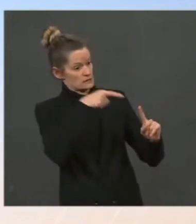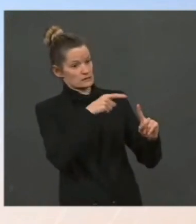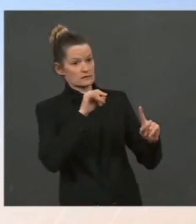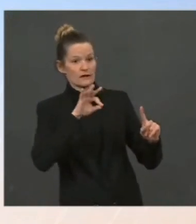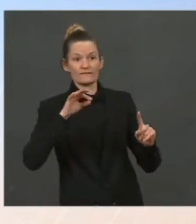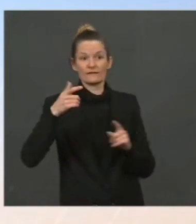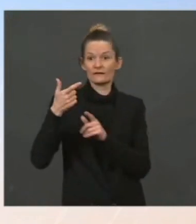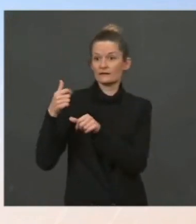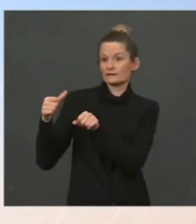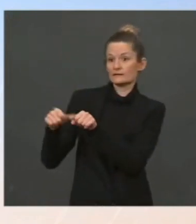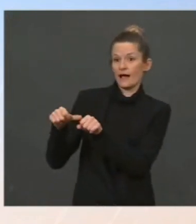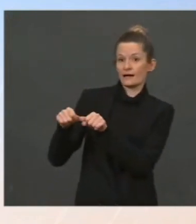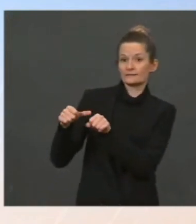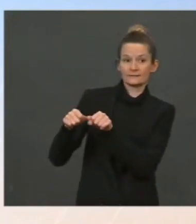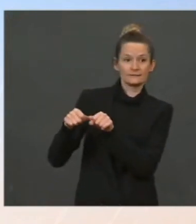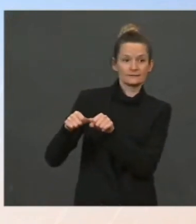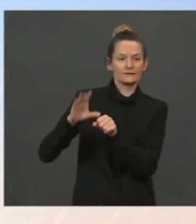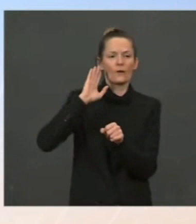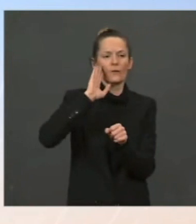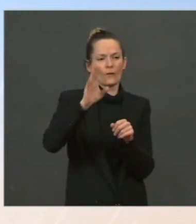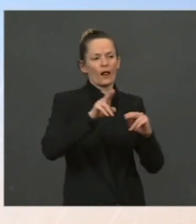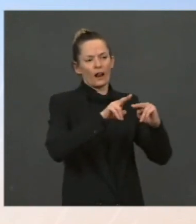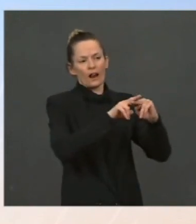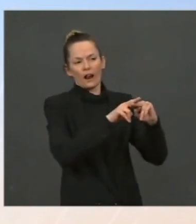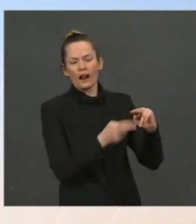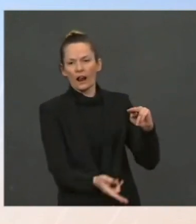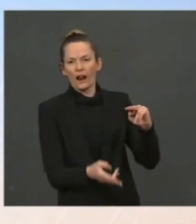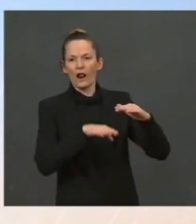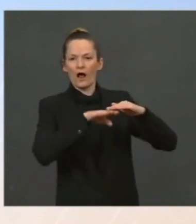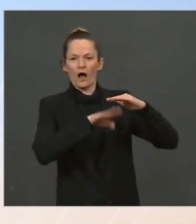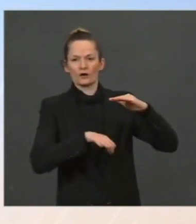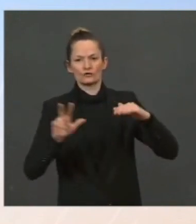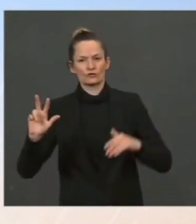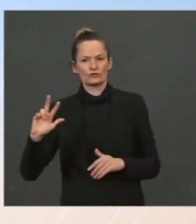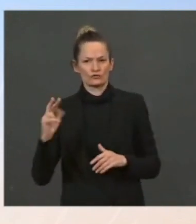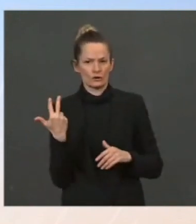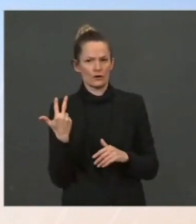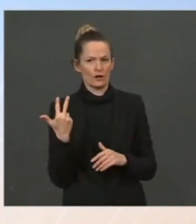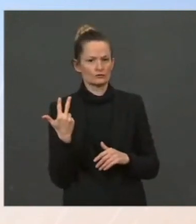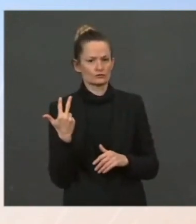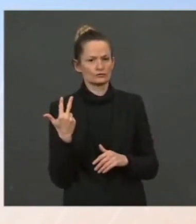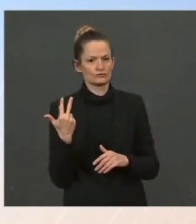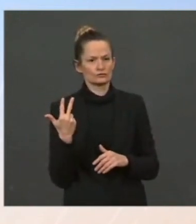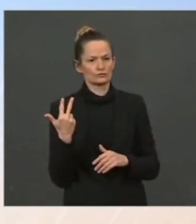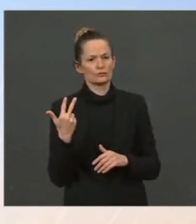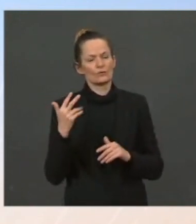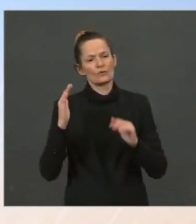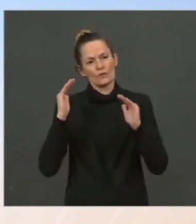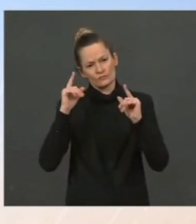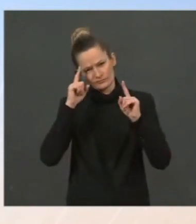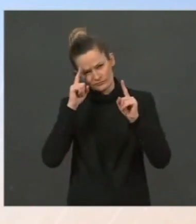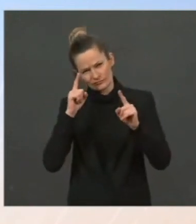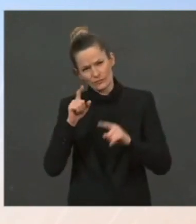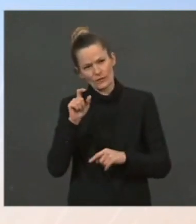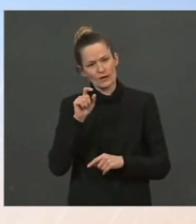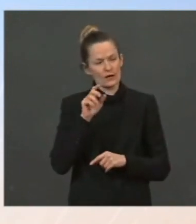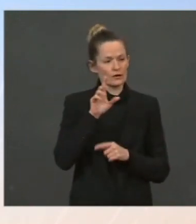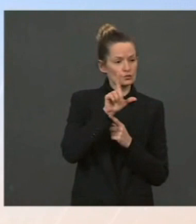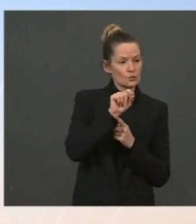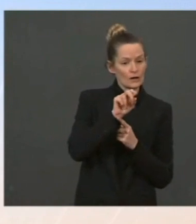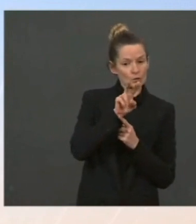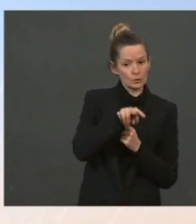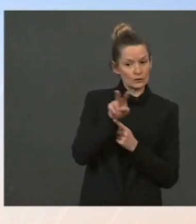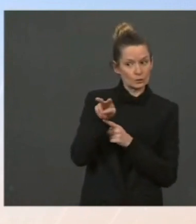to be below $3 a gallon in 2022, early 2022, and continue to ratchet down bit by bit.